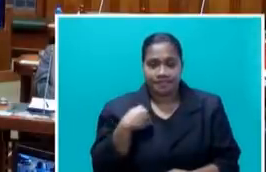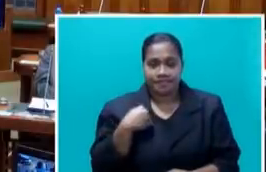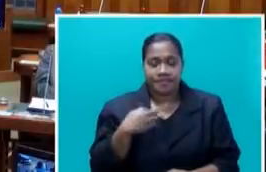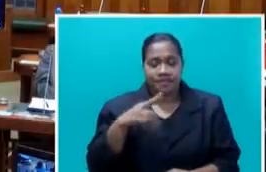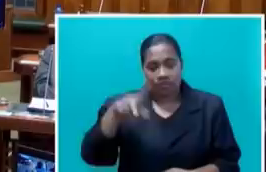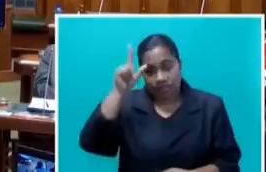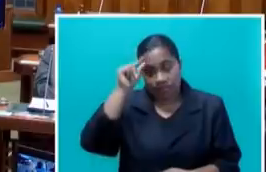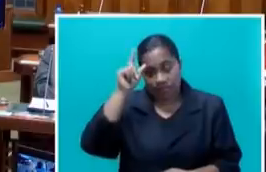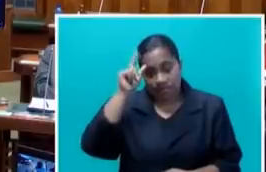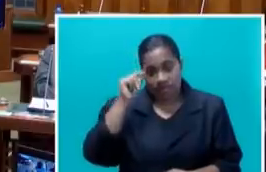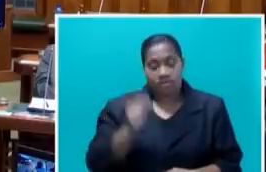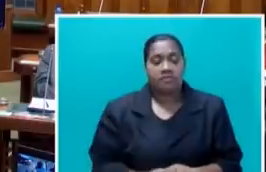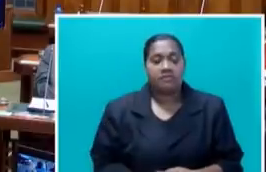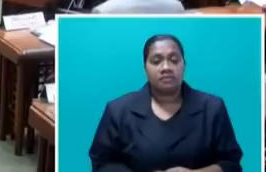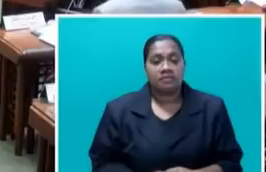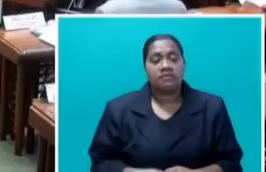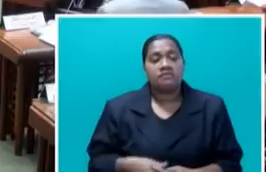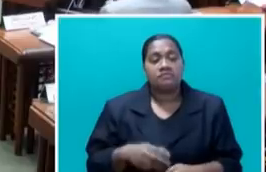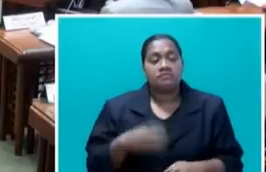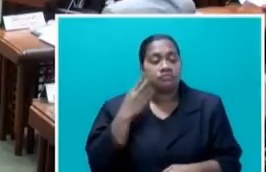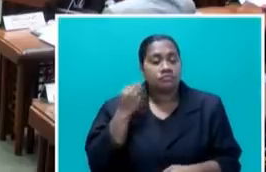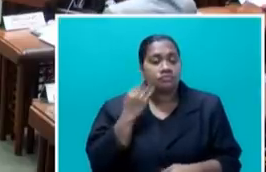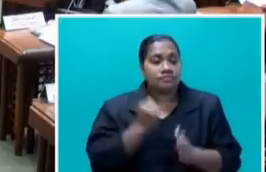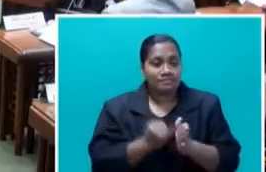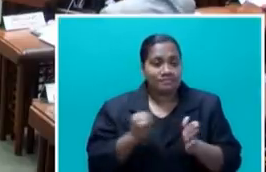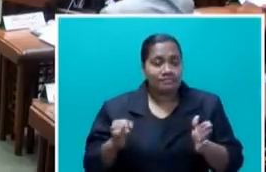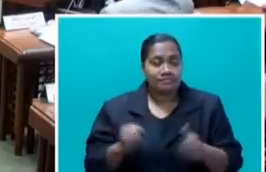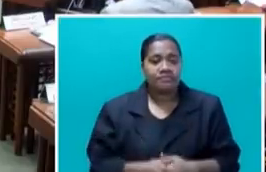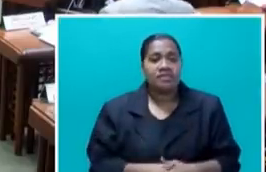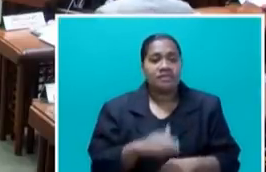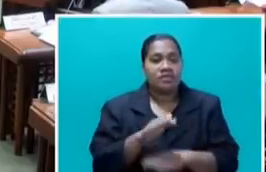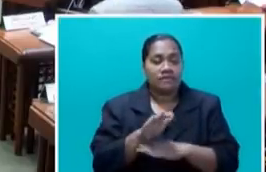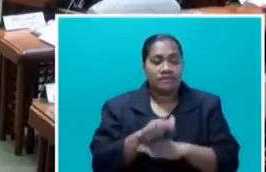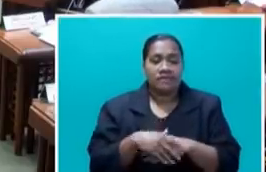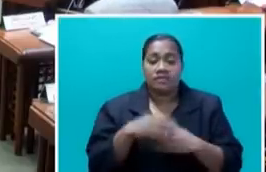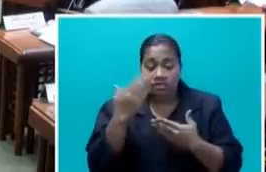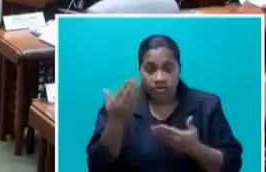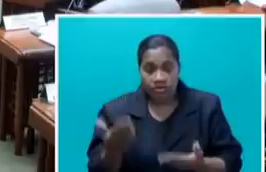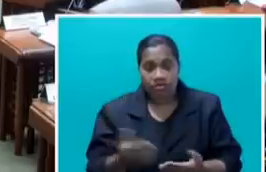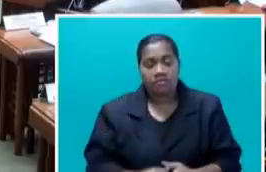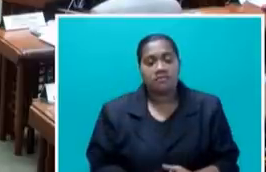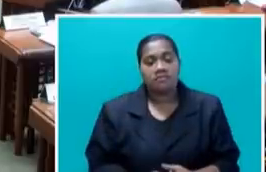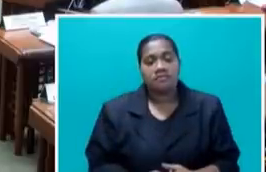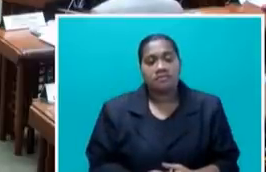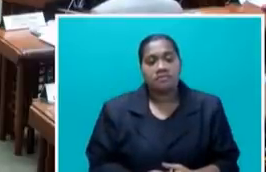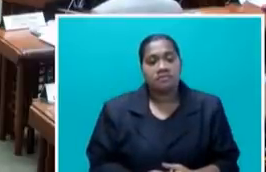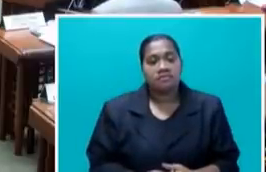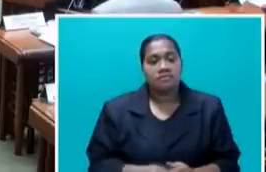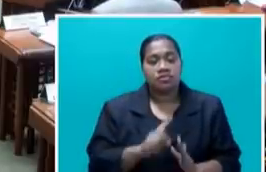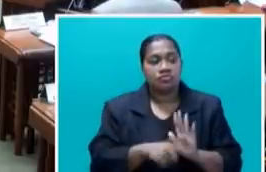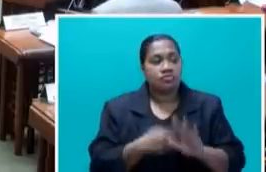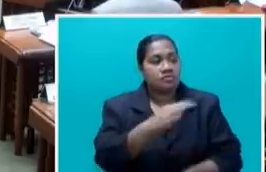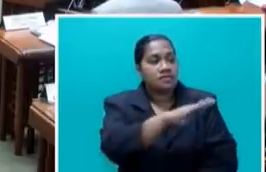Sugar Industry and Foreign Affairs, the Honourable Josiah Bainamara. You have the floor, Prime